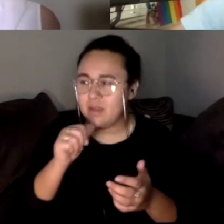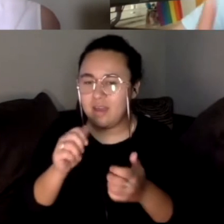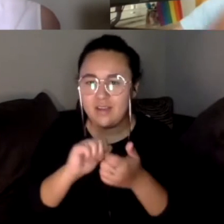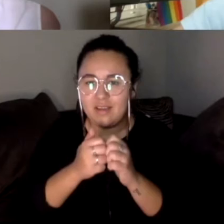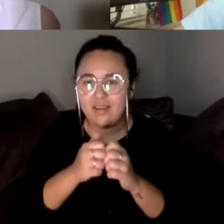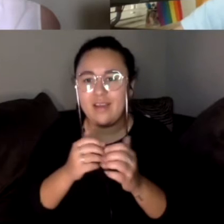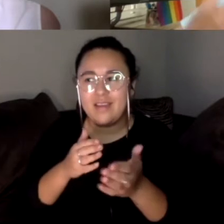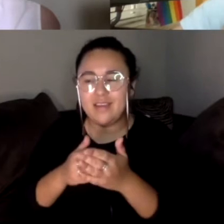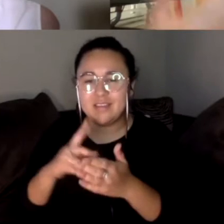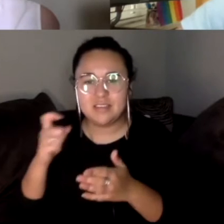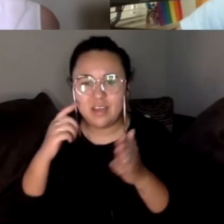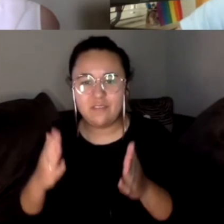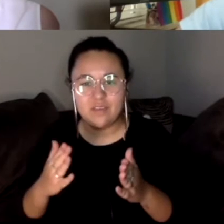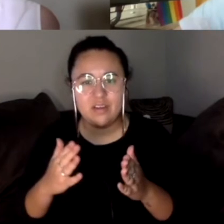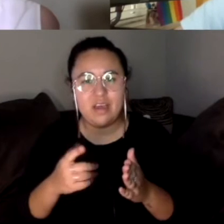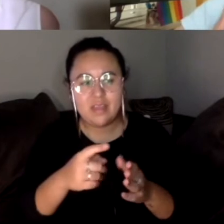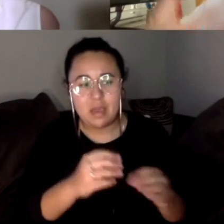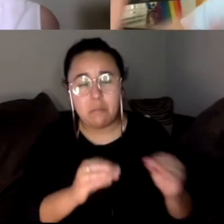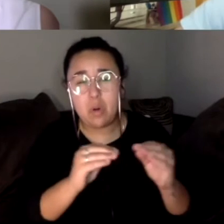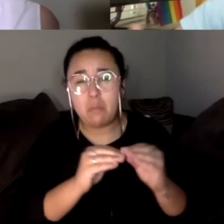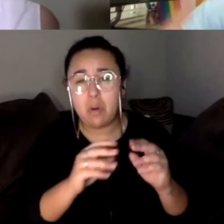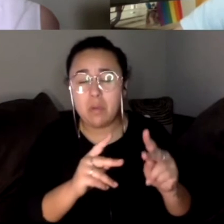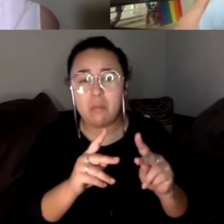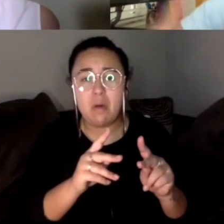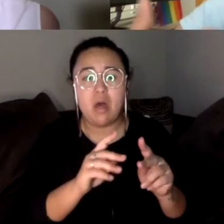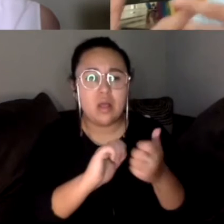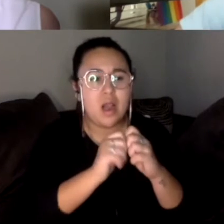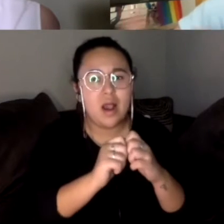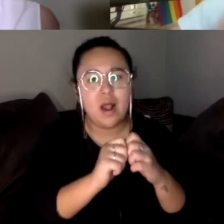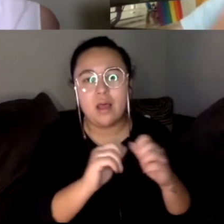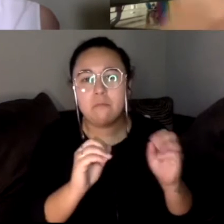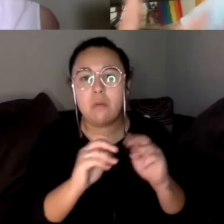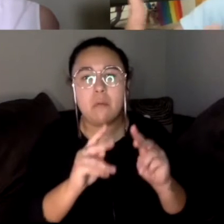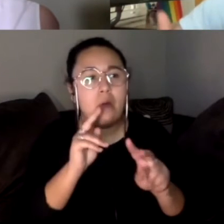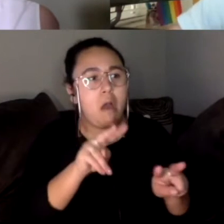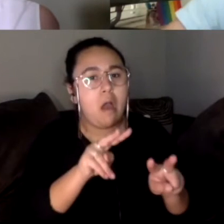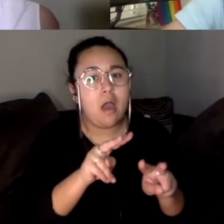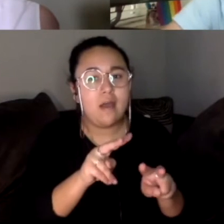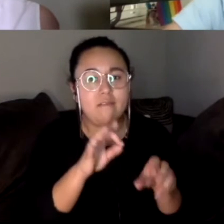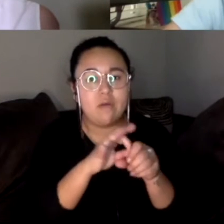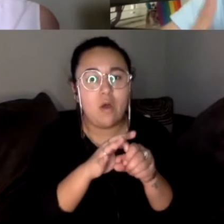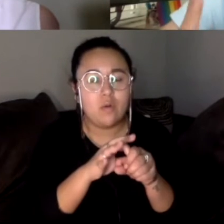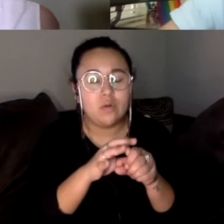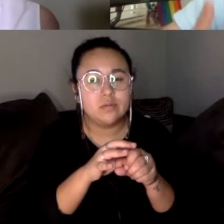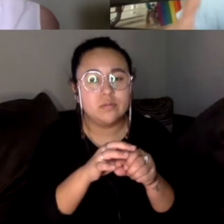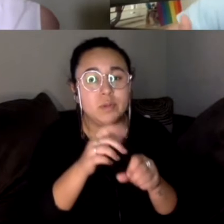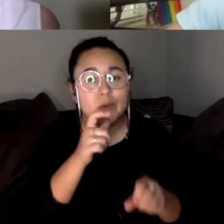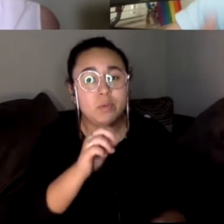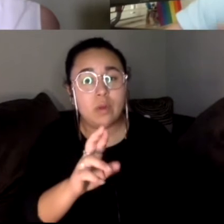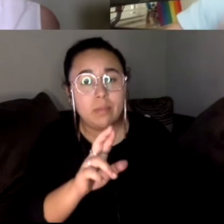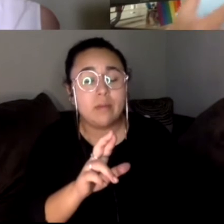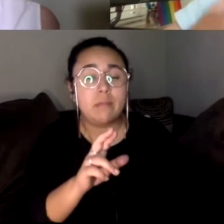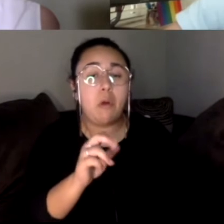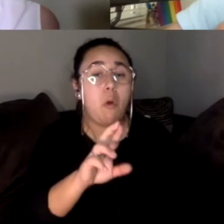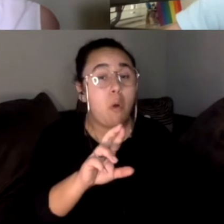they drive more and more turnout. That's their secret sauce. That's how they're trying to win. They want more and more people to vote, especially people who are Republican or Trump fans to vote,